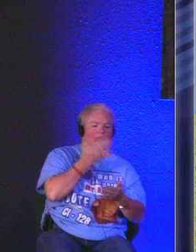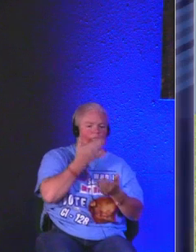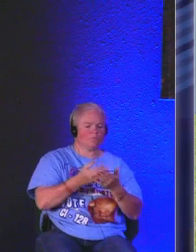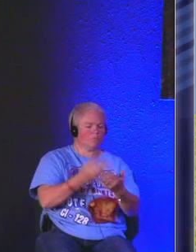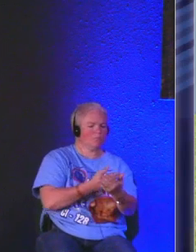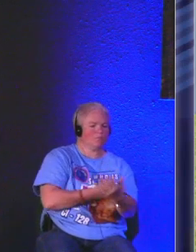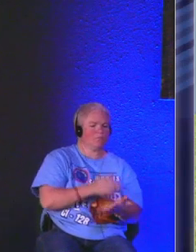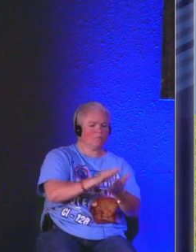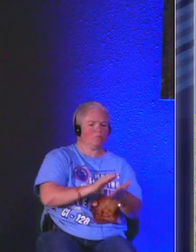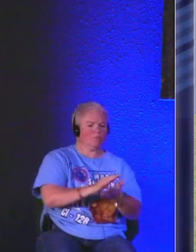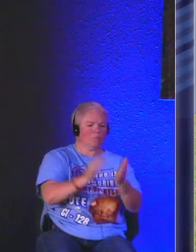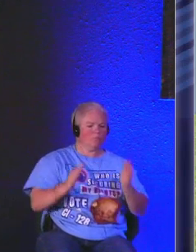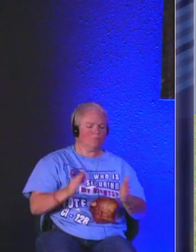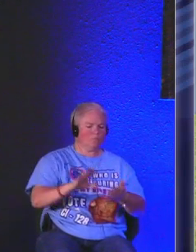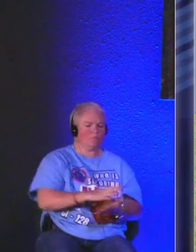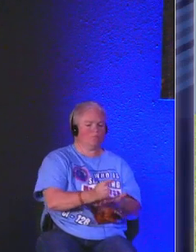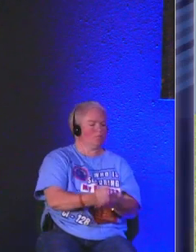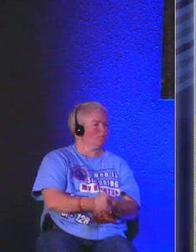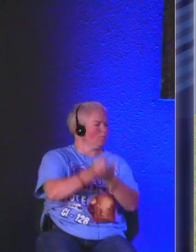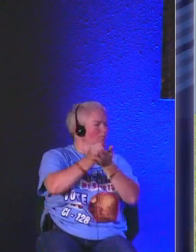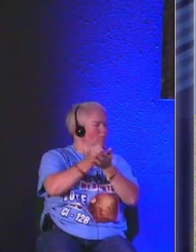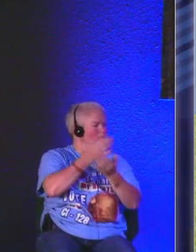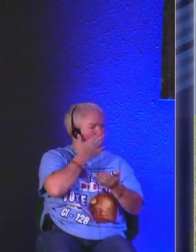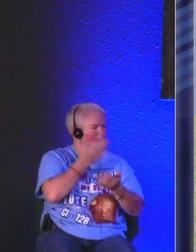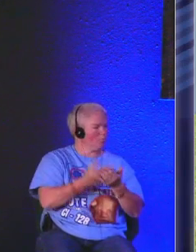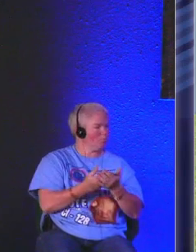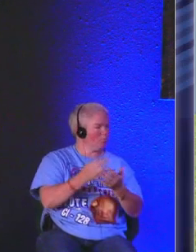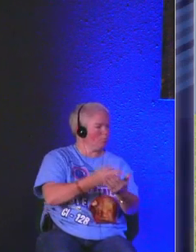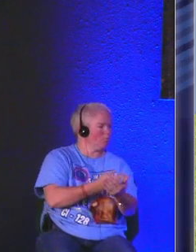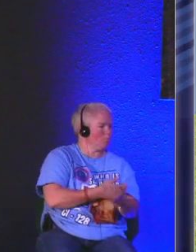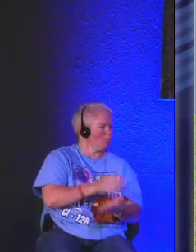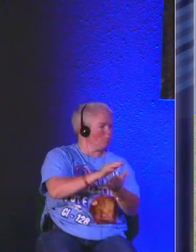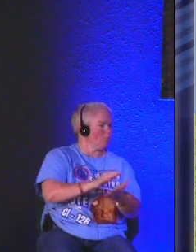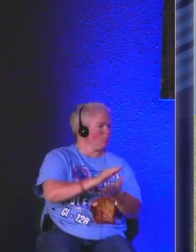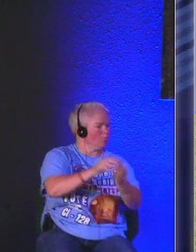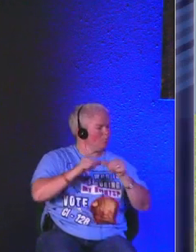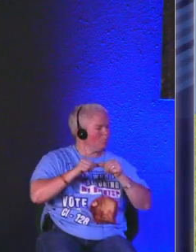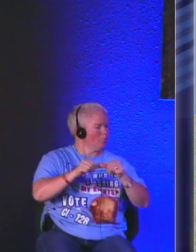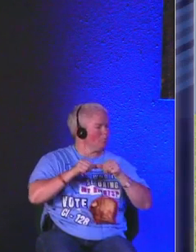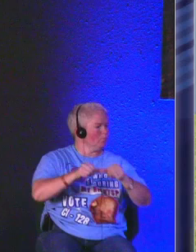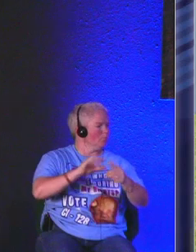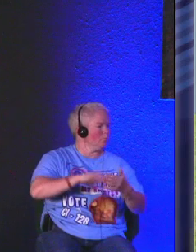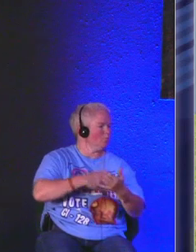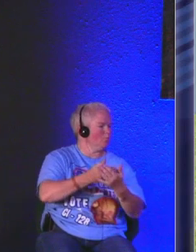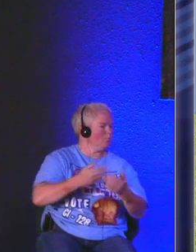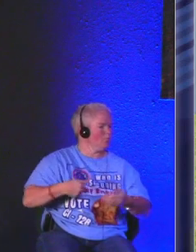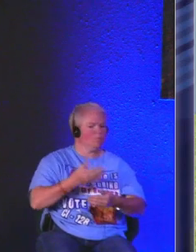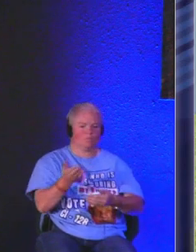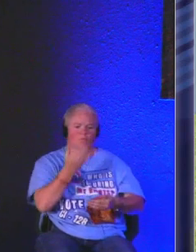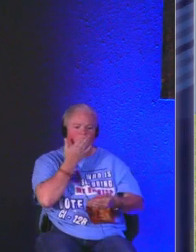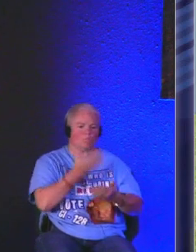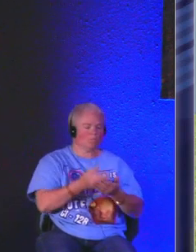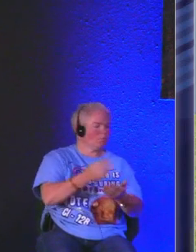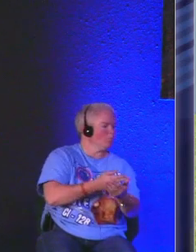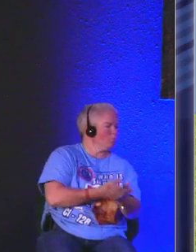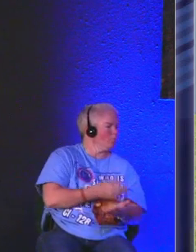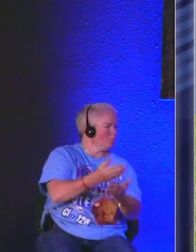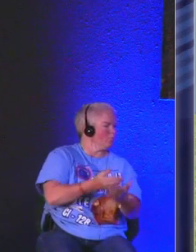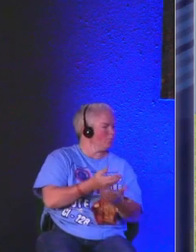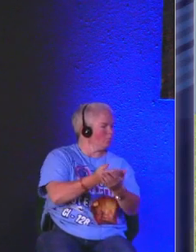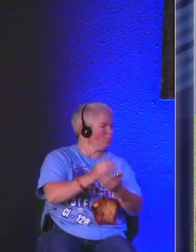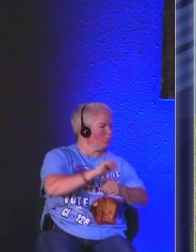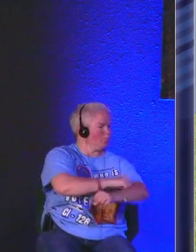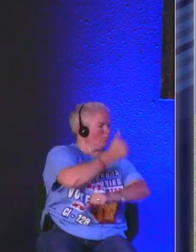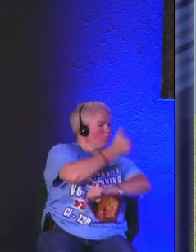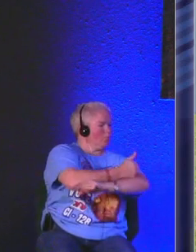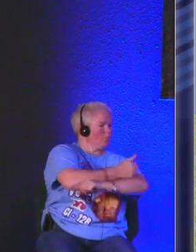shepherd we are restored by the good shepherd we can endure all things with the good shepherd the good shepherd is our